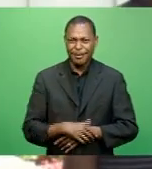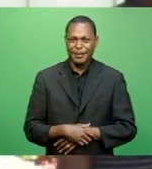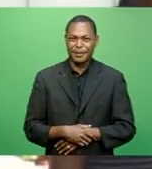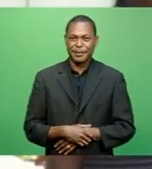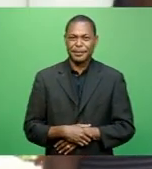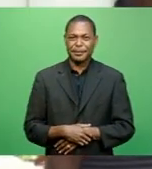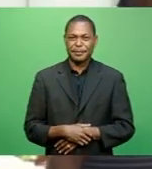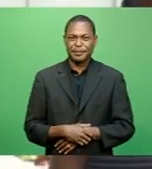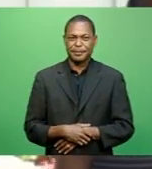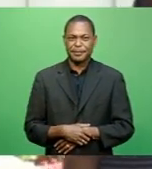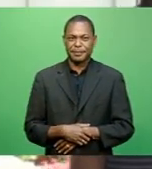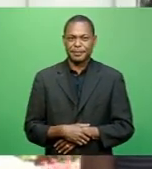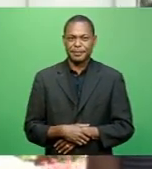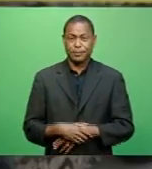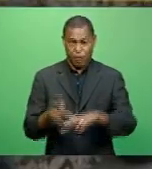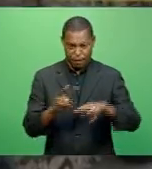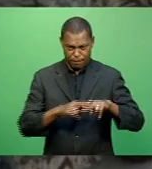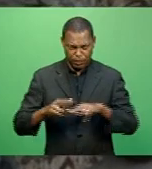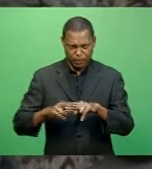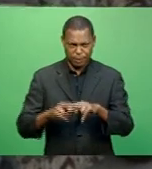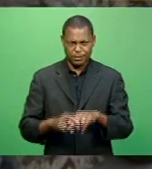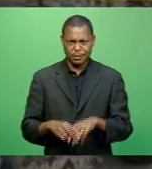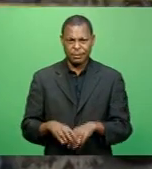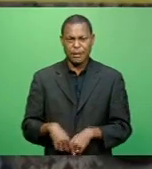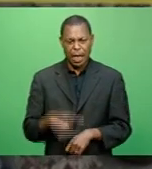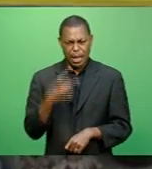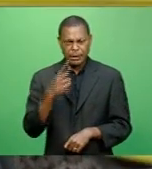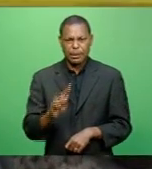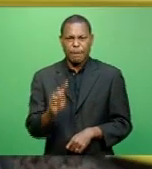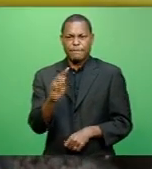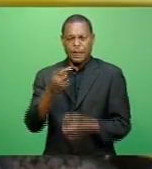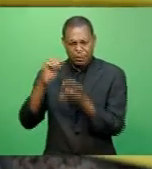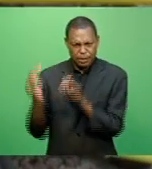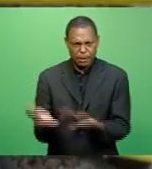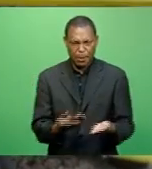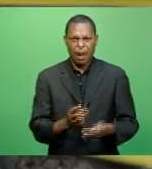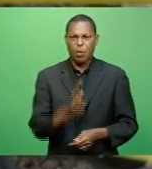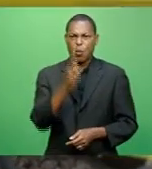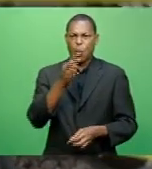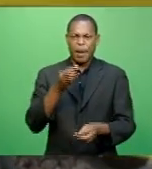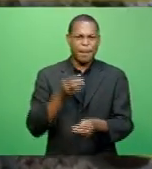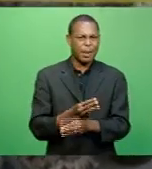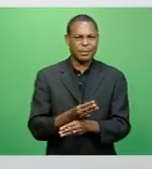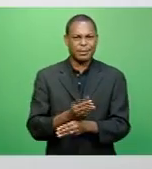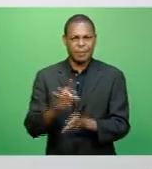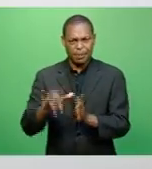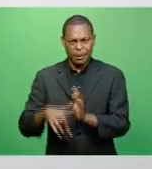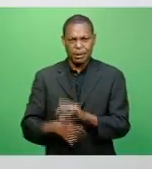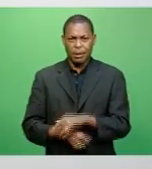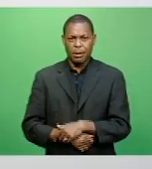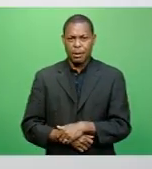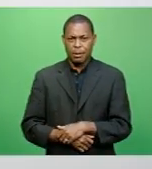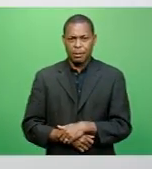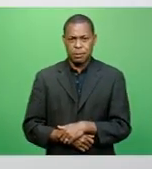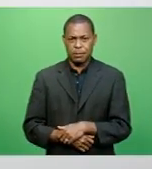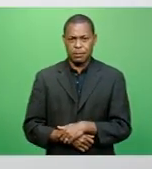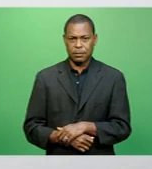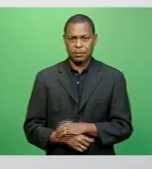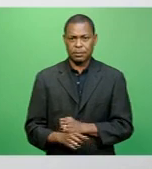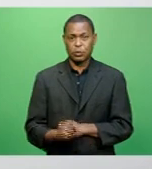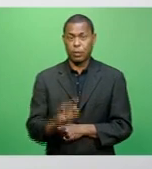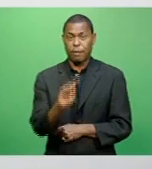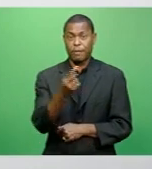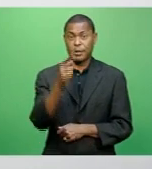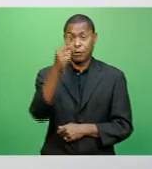Fiji is likely to see the first shipment of the vaccines in about a month. We are hoping that within this first quarter, we will get the first